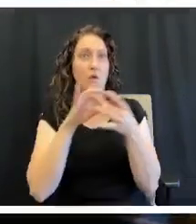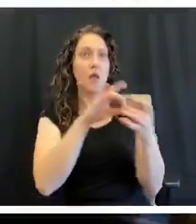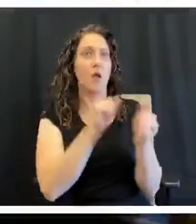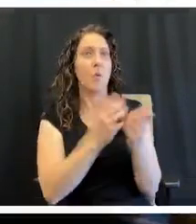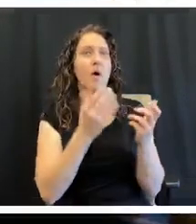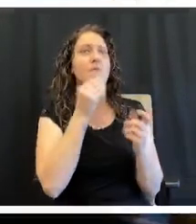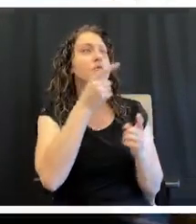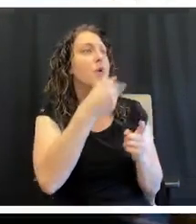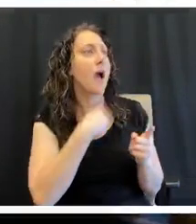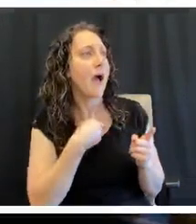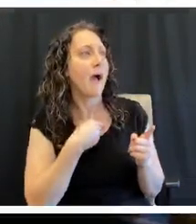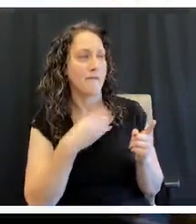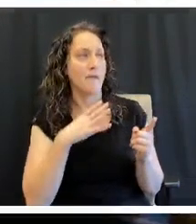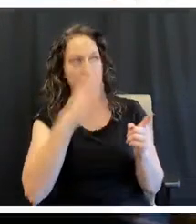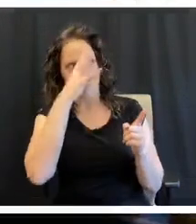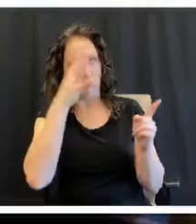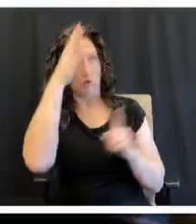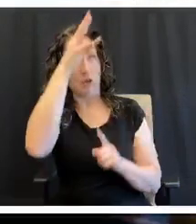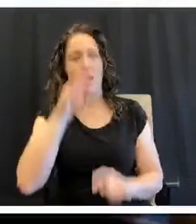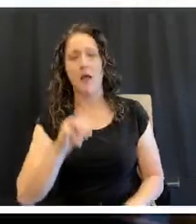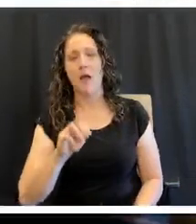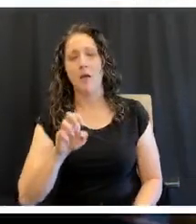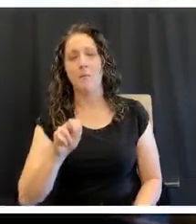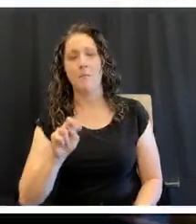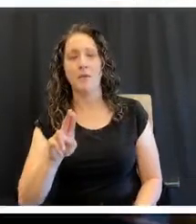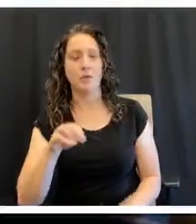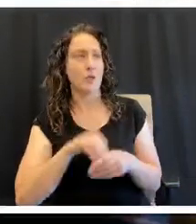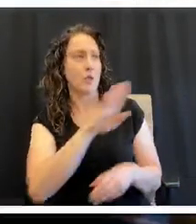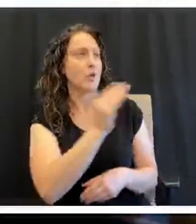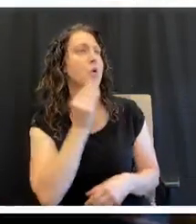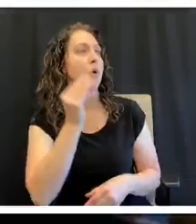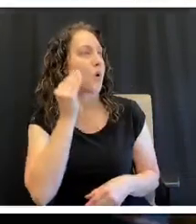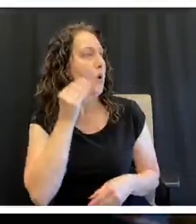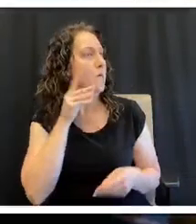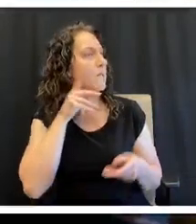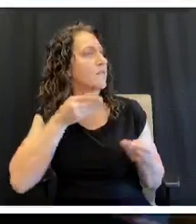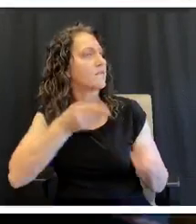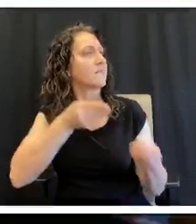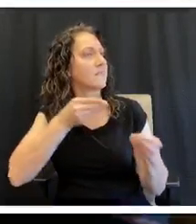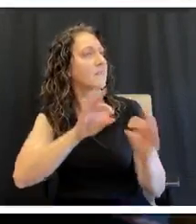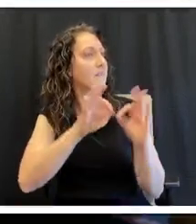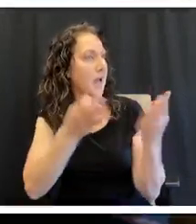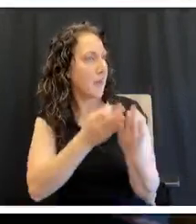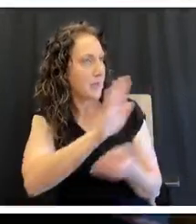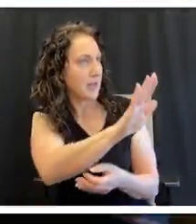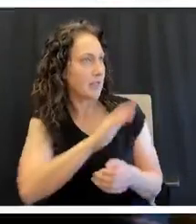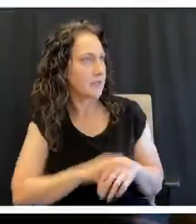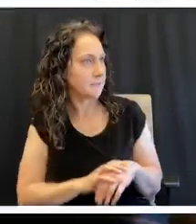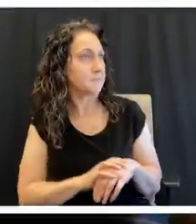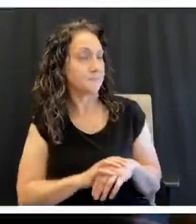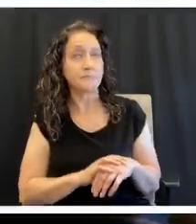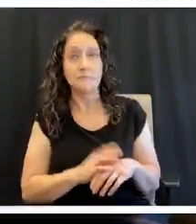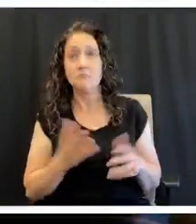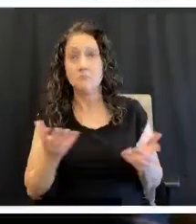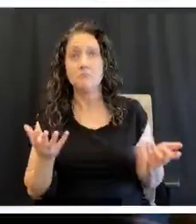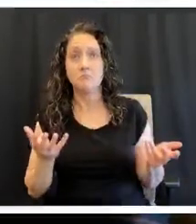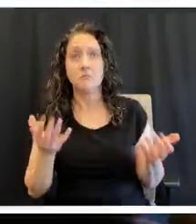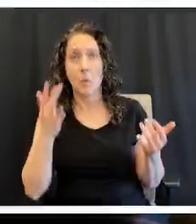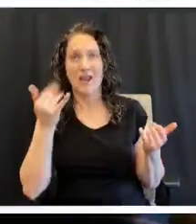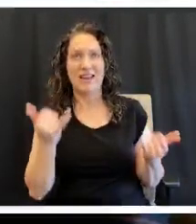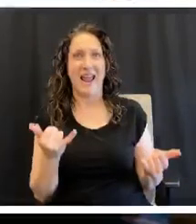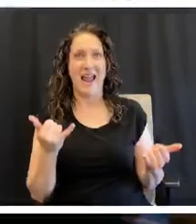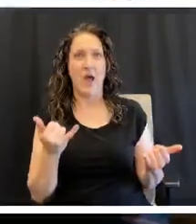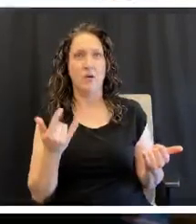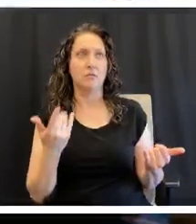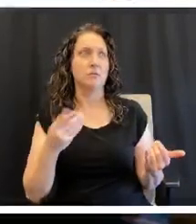that they would use in house and they would feed their family, which made sense because all of a sudden now they're having to